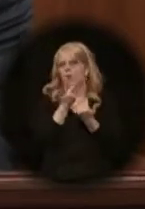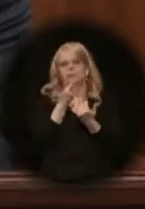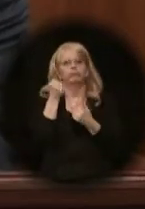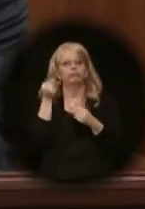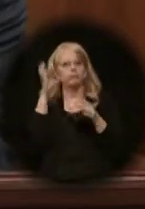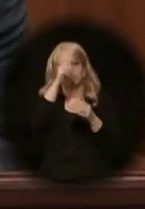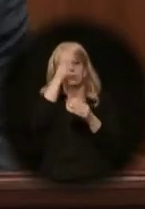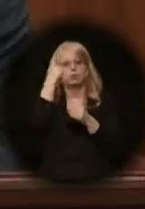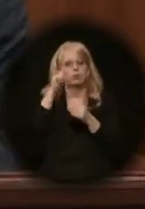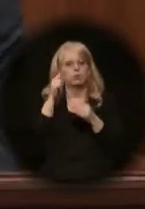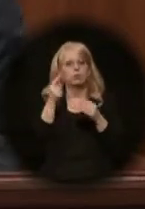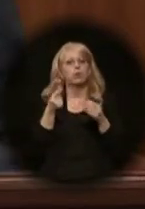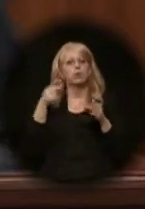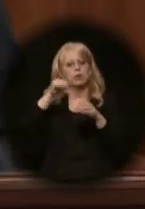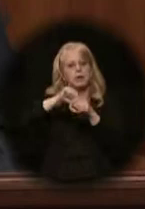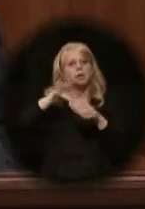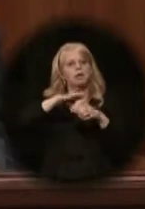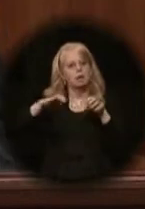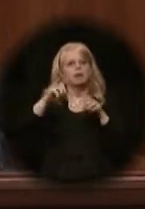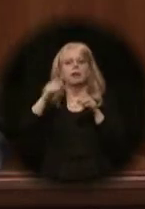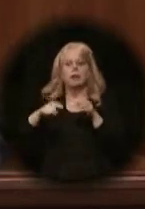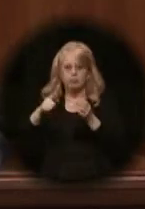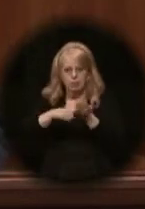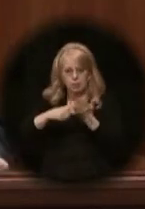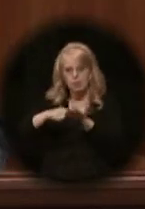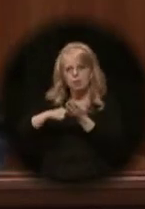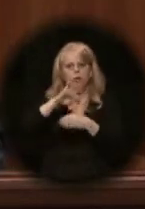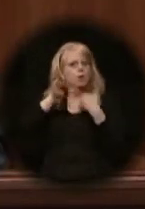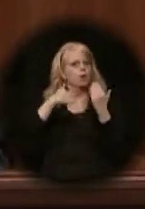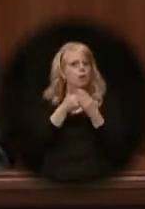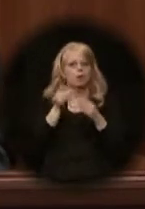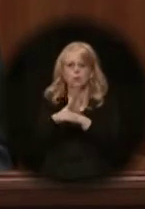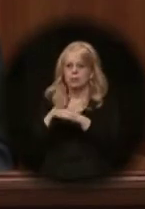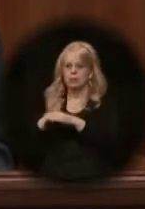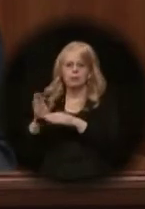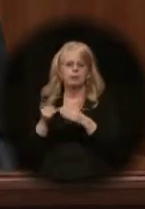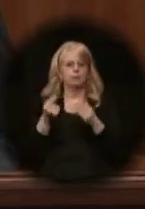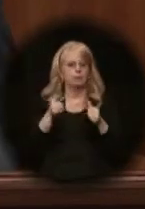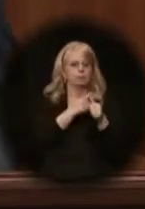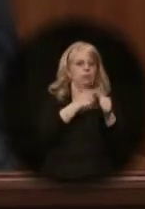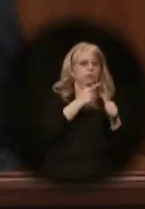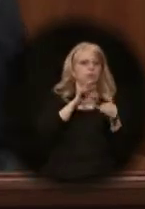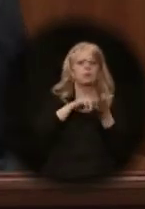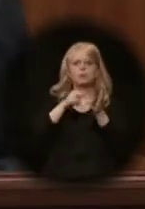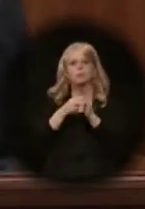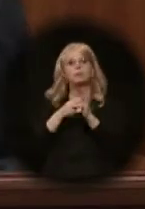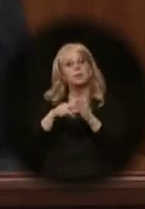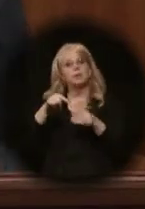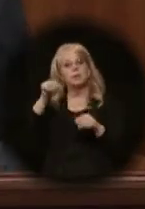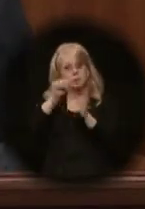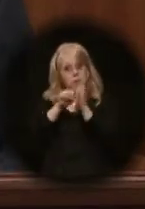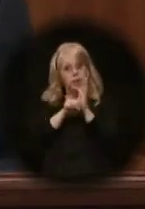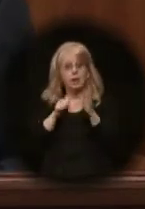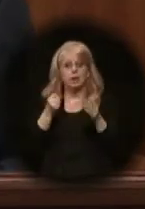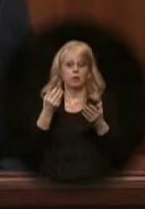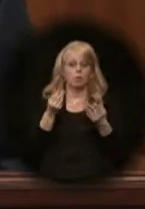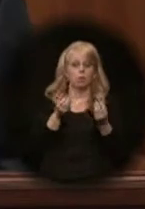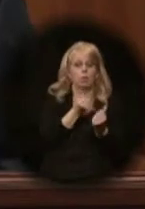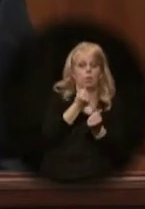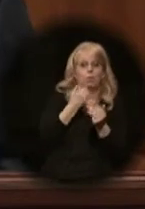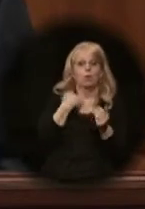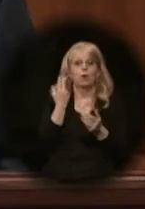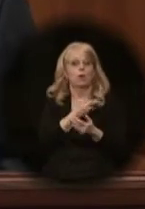to get a gas line, we had to negotiate all the fiscal terms at the outset. That meant the state carried all the risk up front